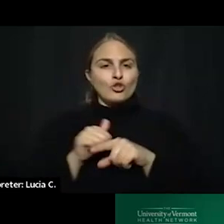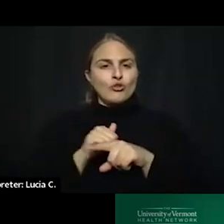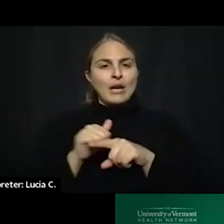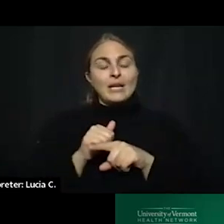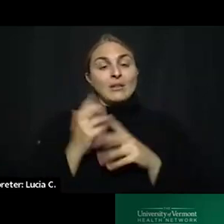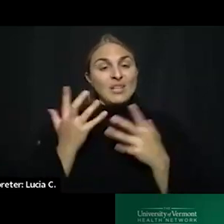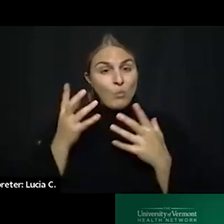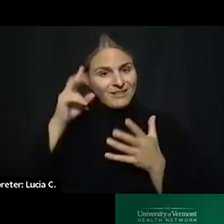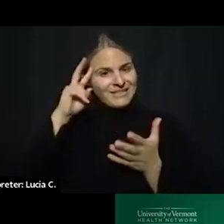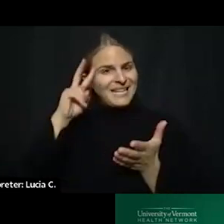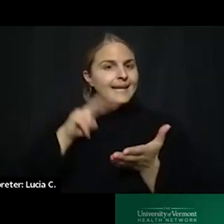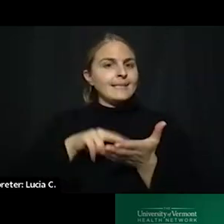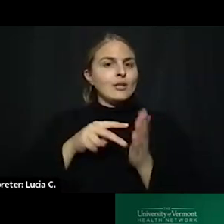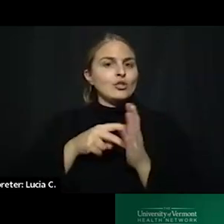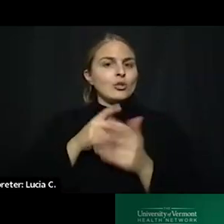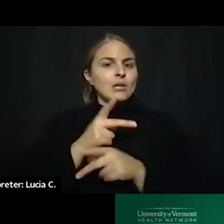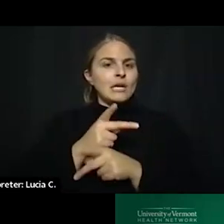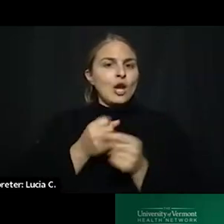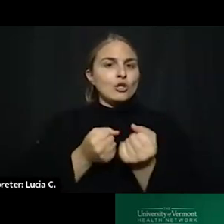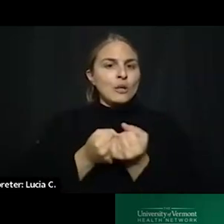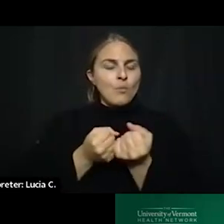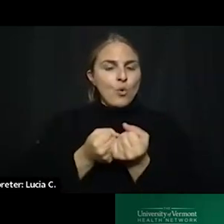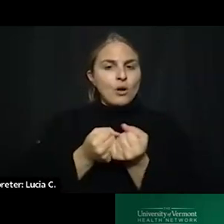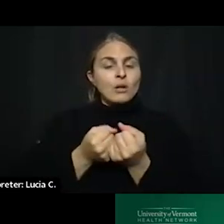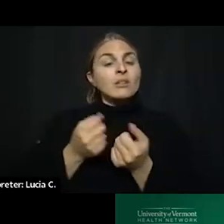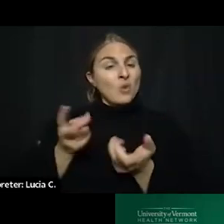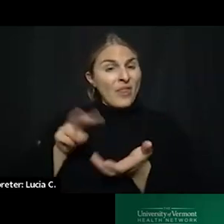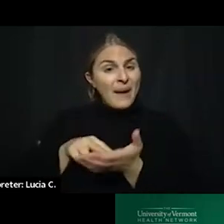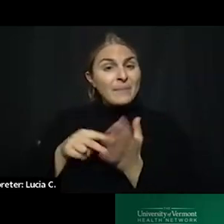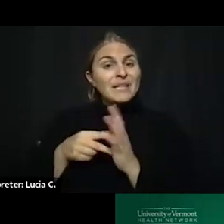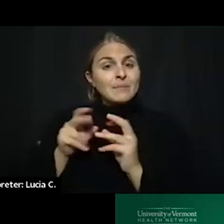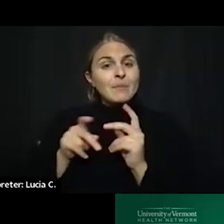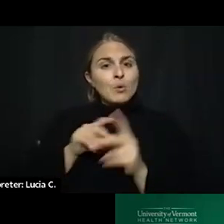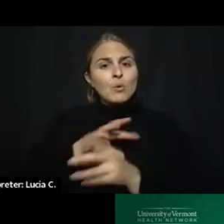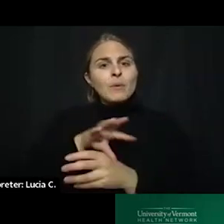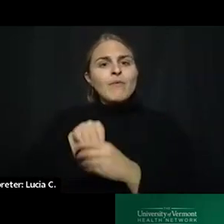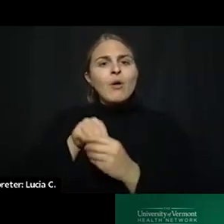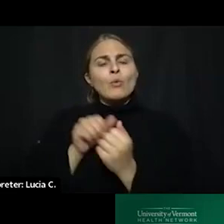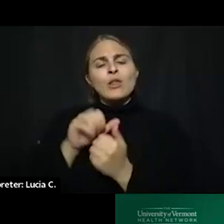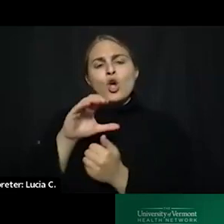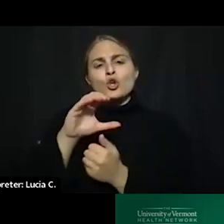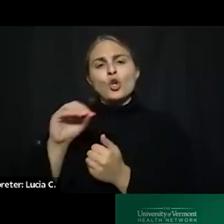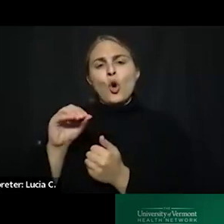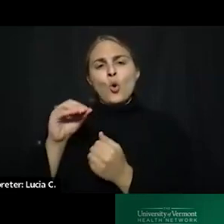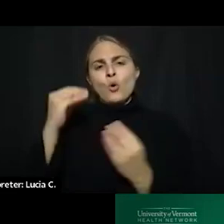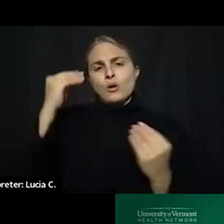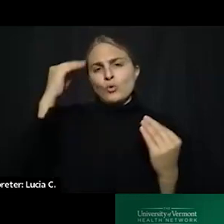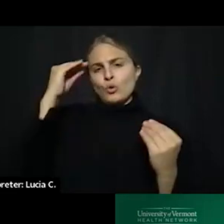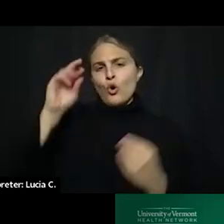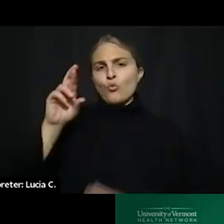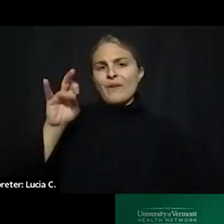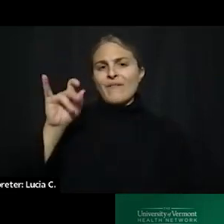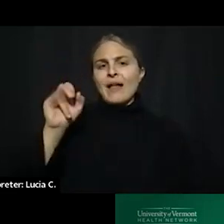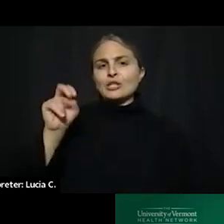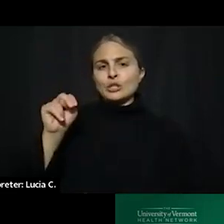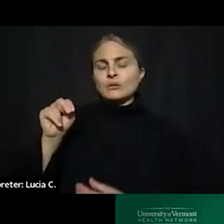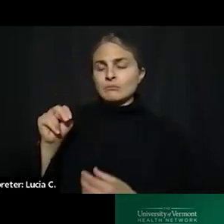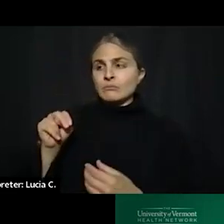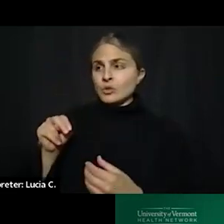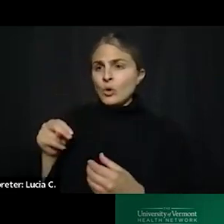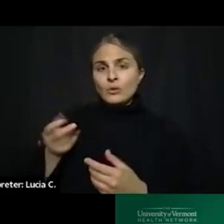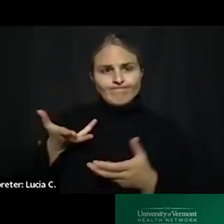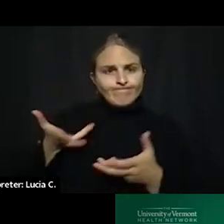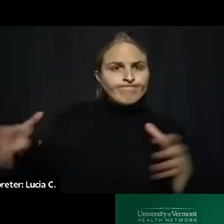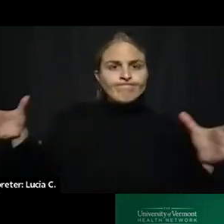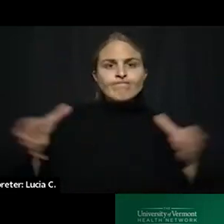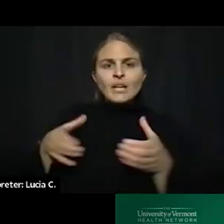and a follow-up of intentional peer support is that folks will engage in something called co-reflection well that where they'll process together how the work is